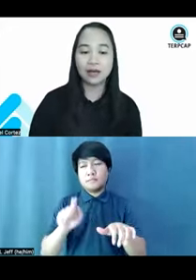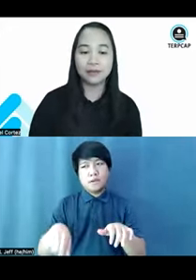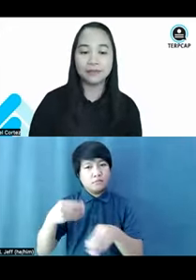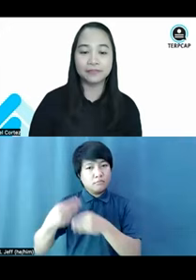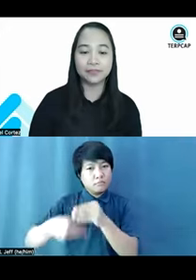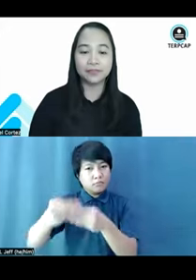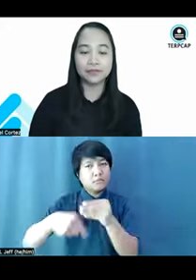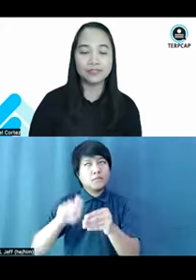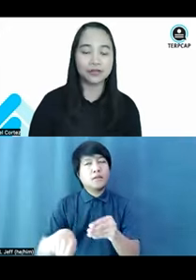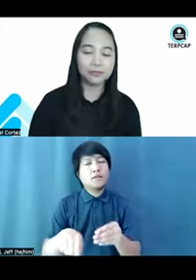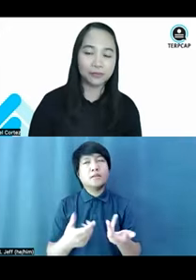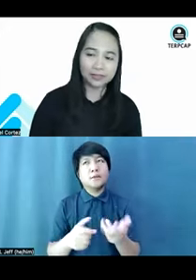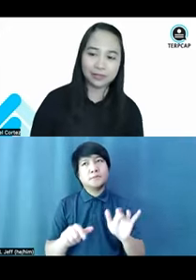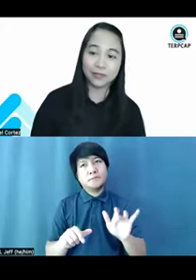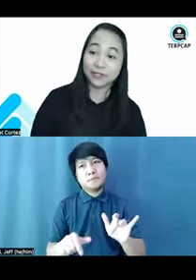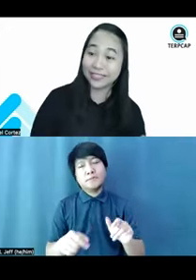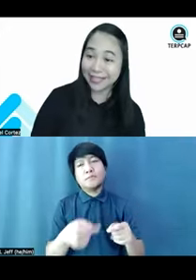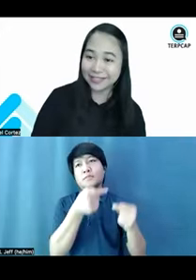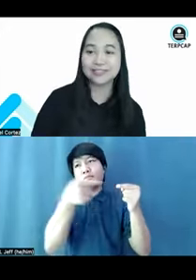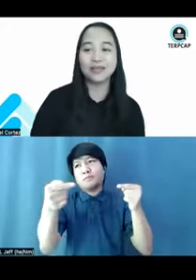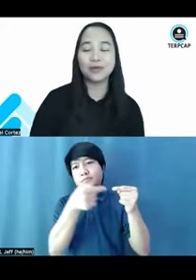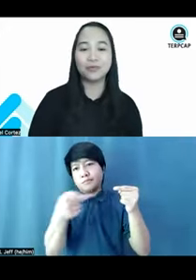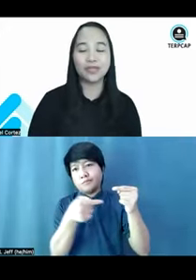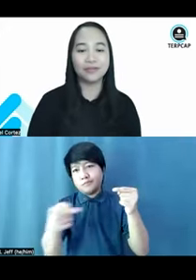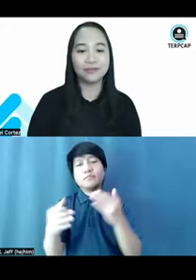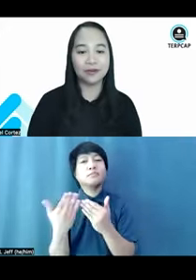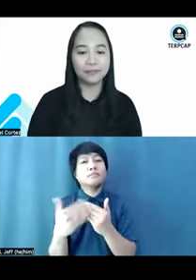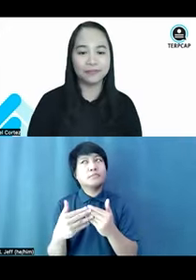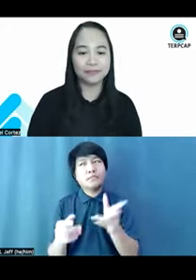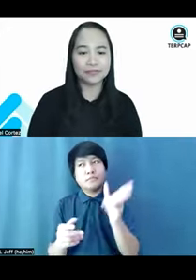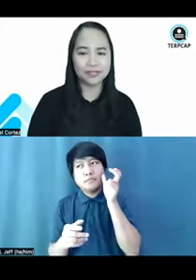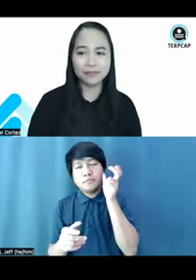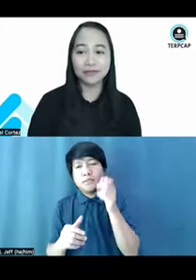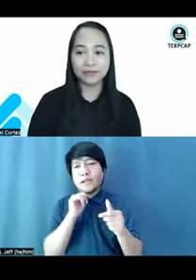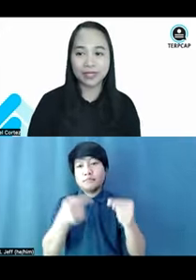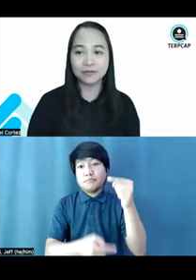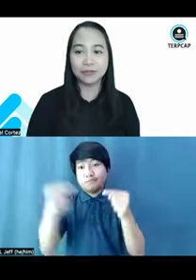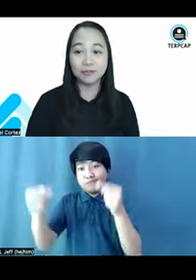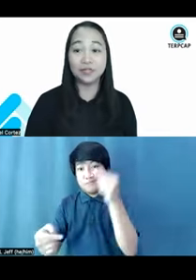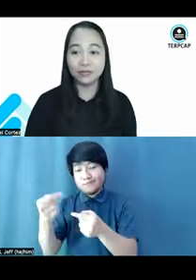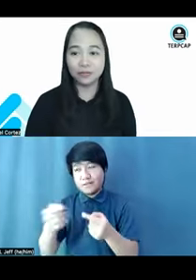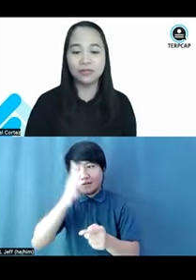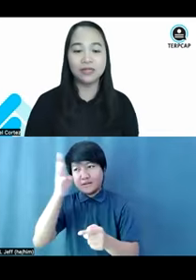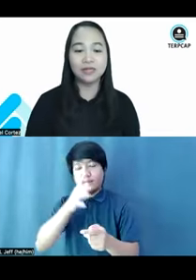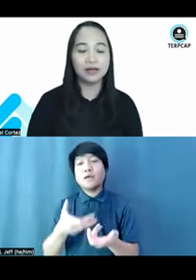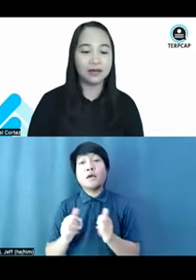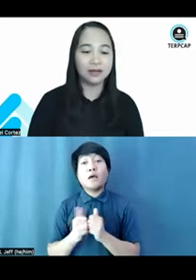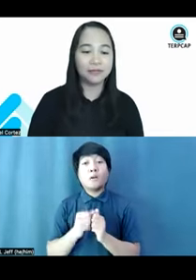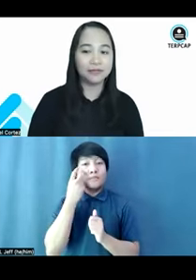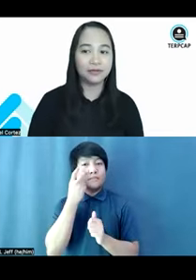you know, it's very important that we connect with some of our friends or people we know